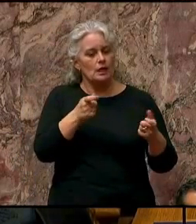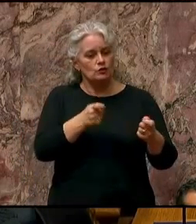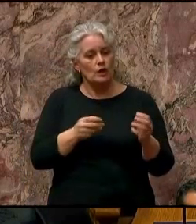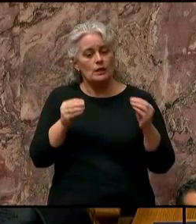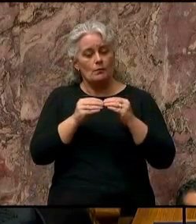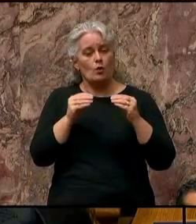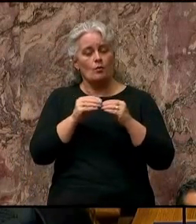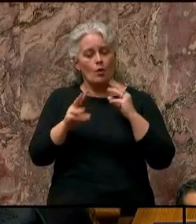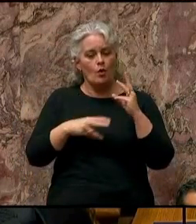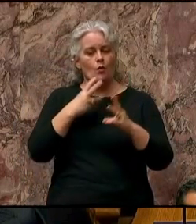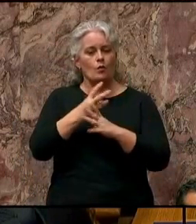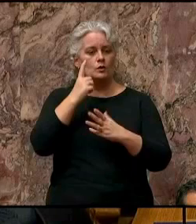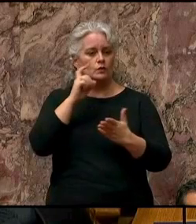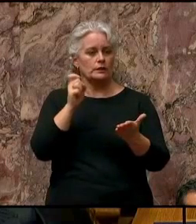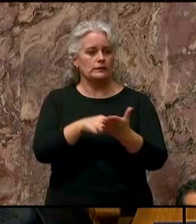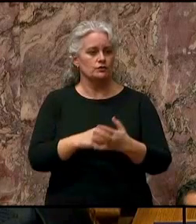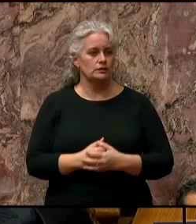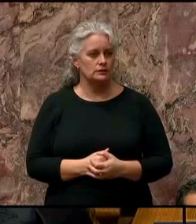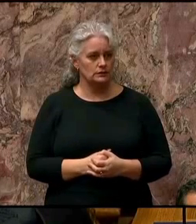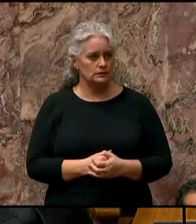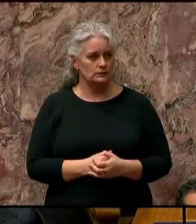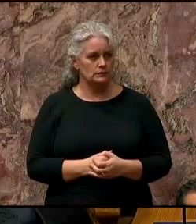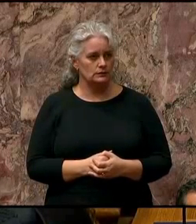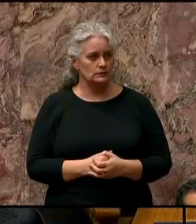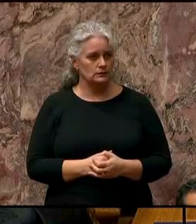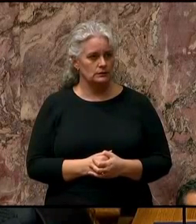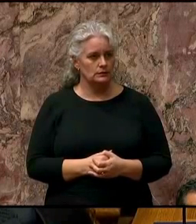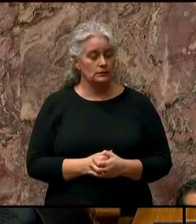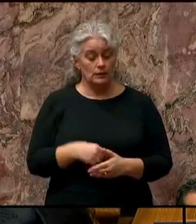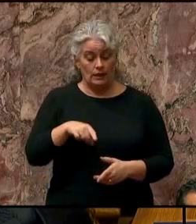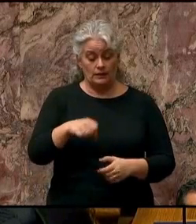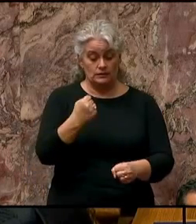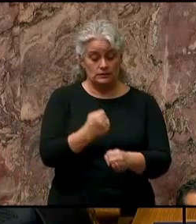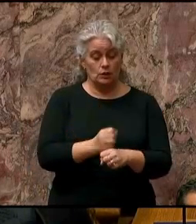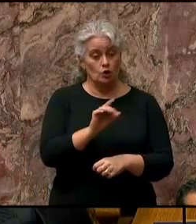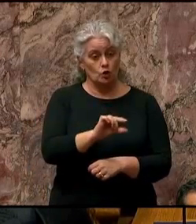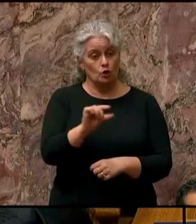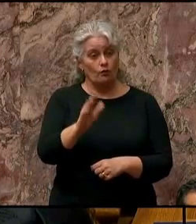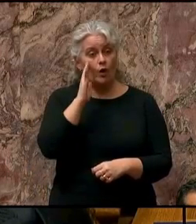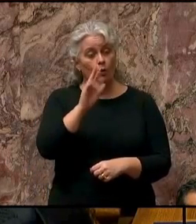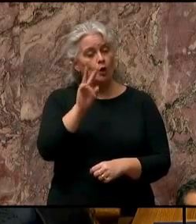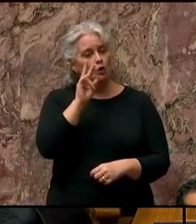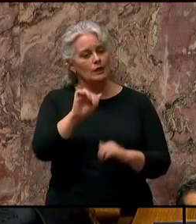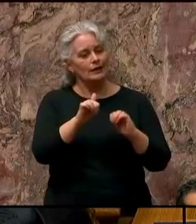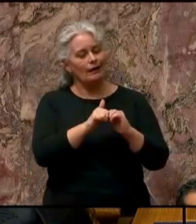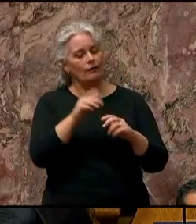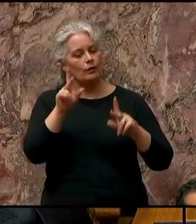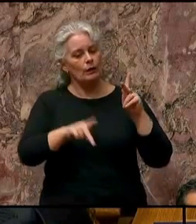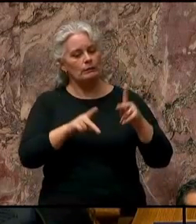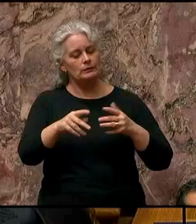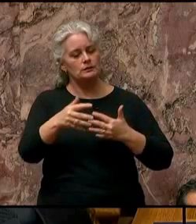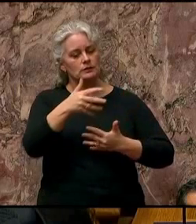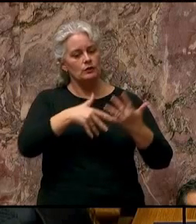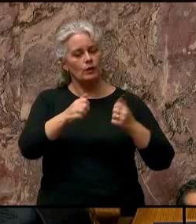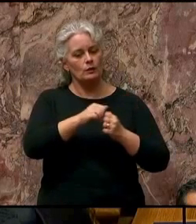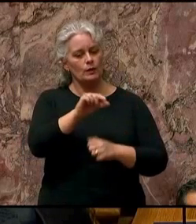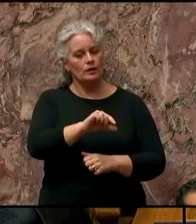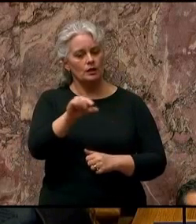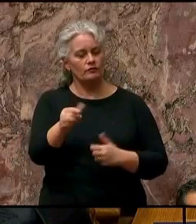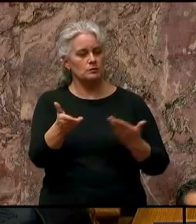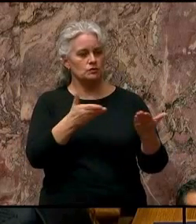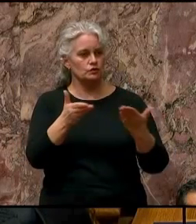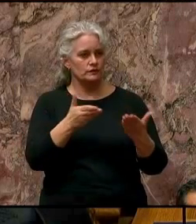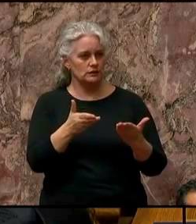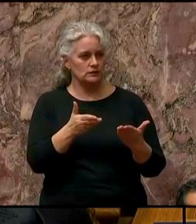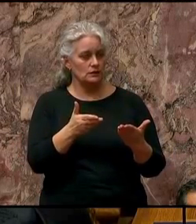worldwide recognition. This coming year, your government will look at how citizens interact with government services